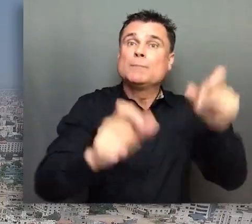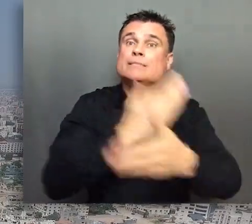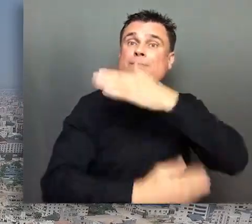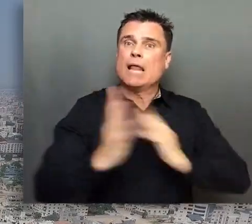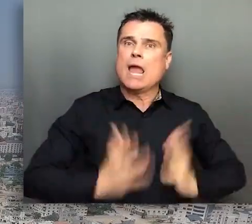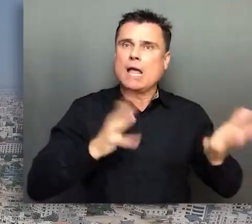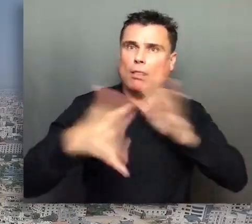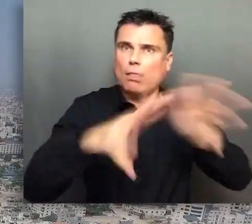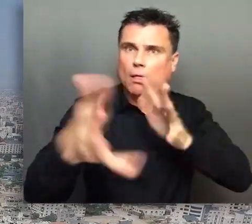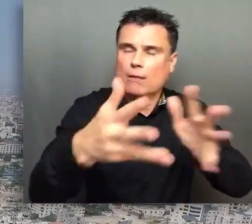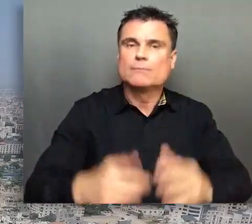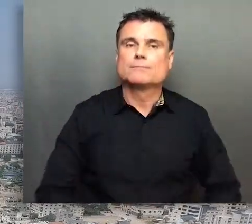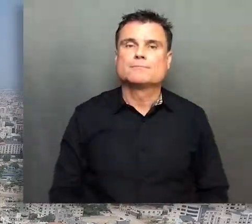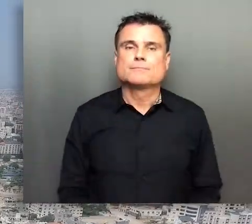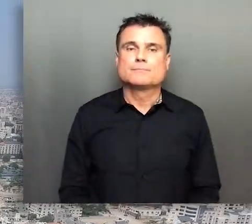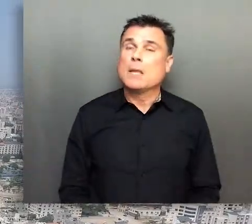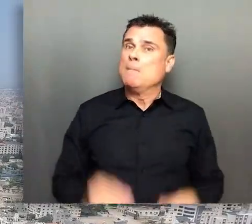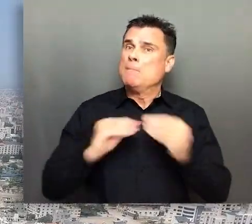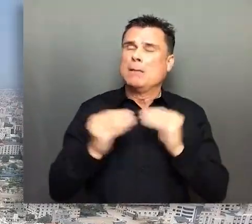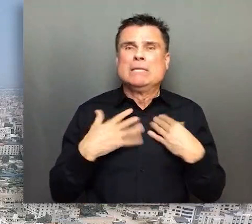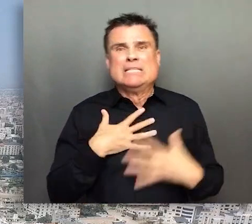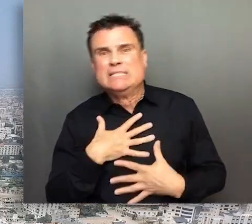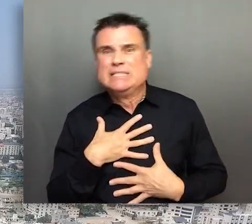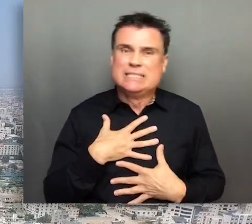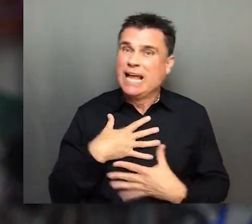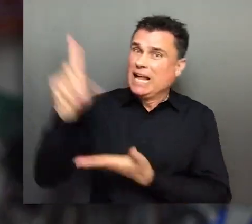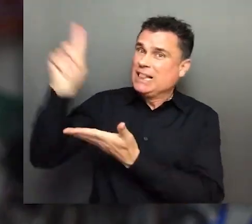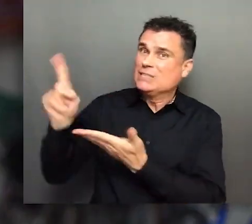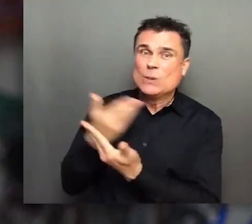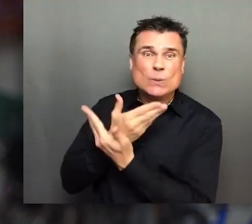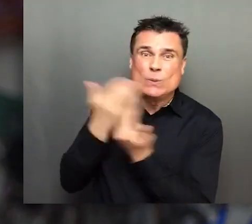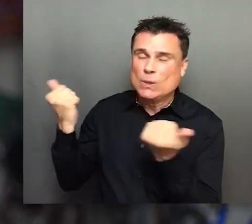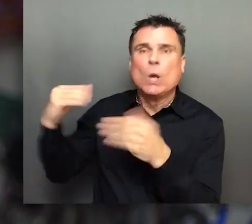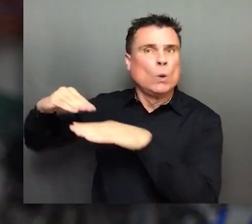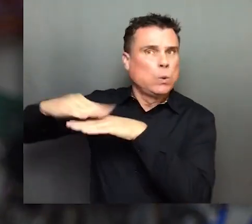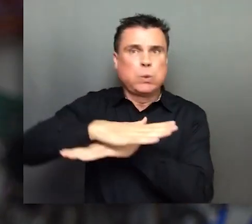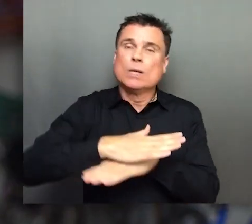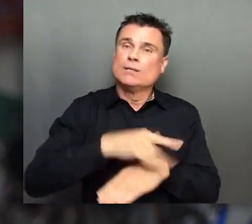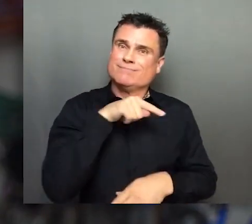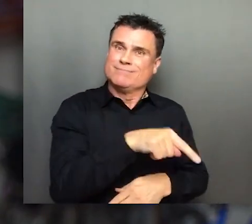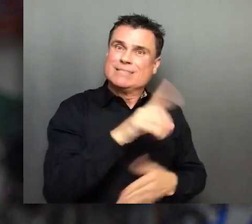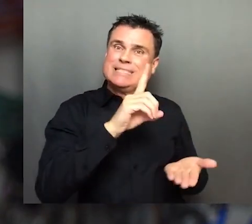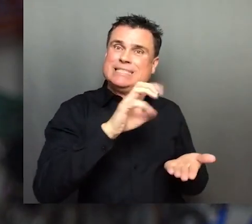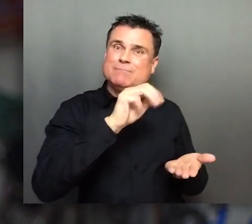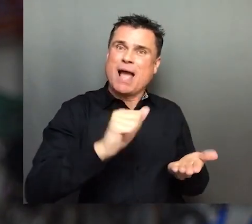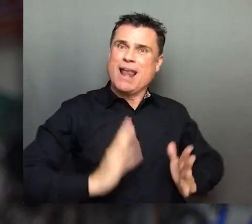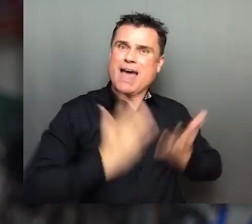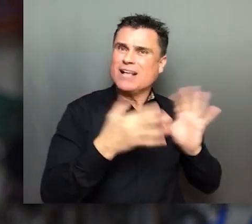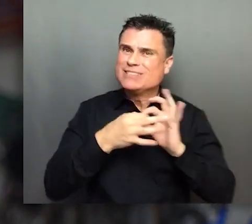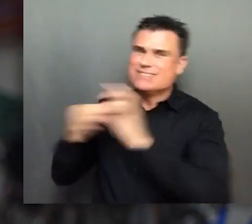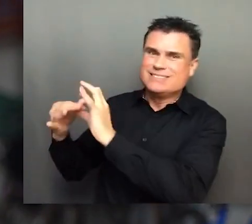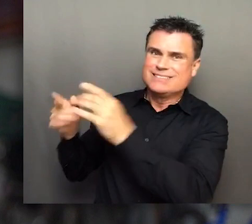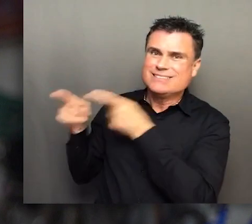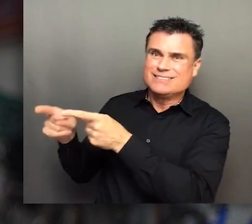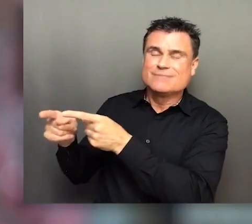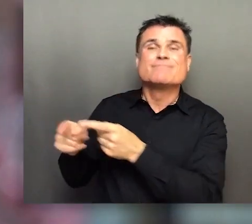impact people with disabilities. The biggest problem that Dima suffers is from lack of electricity because she completely